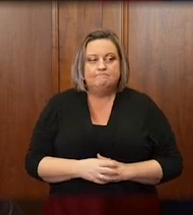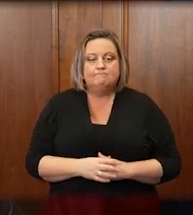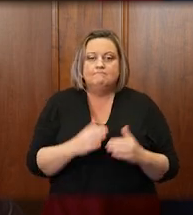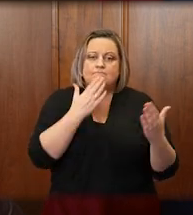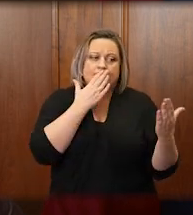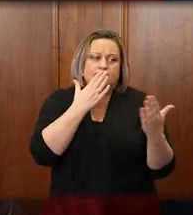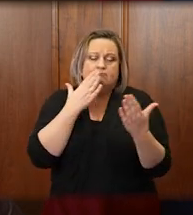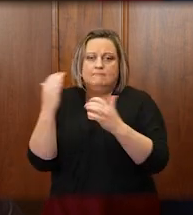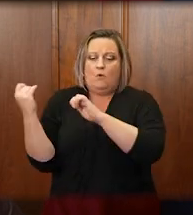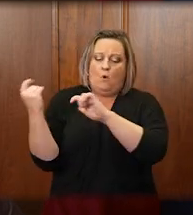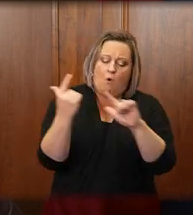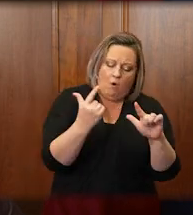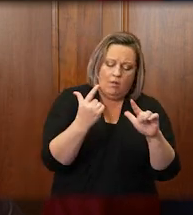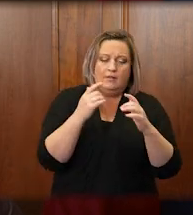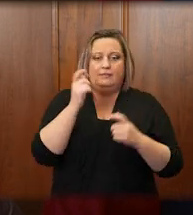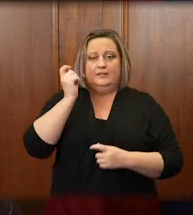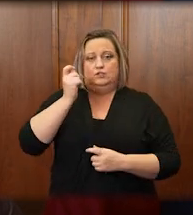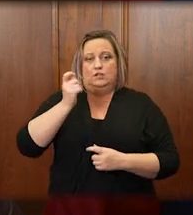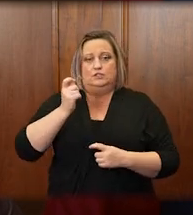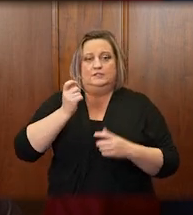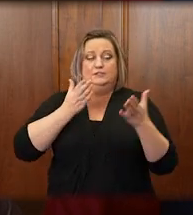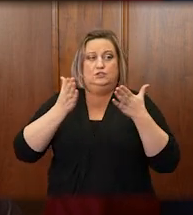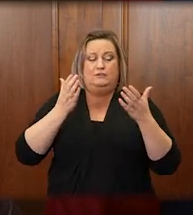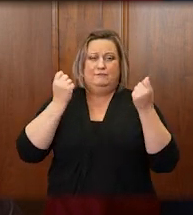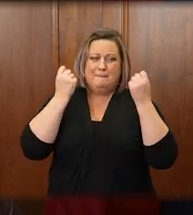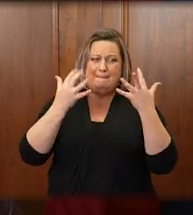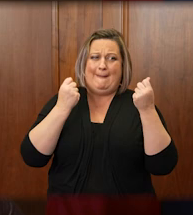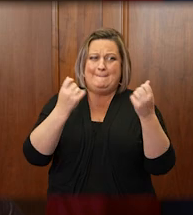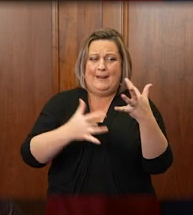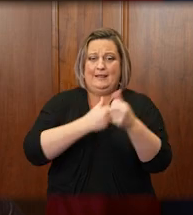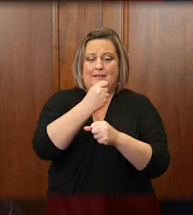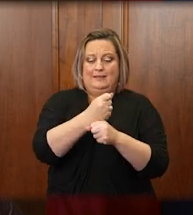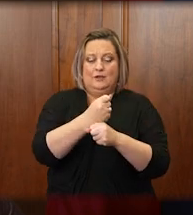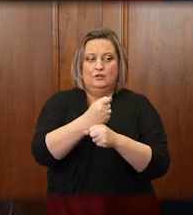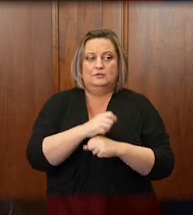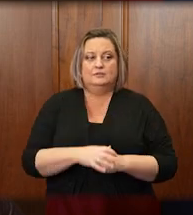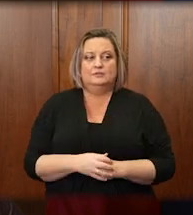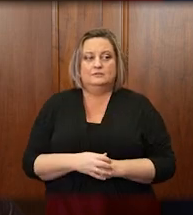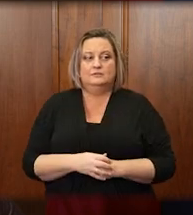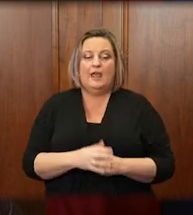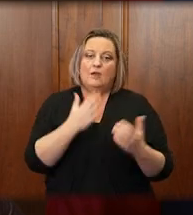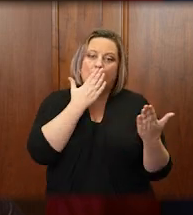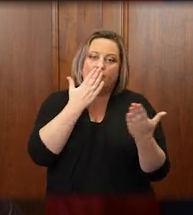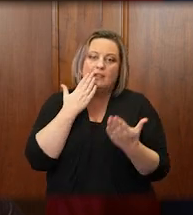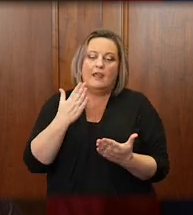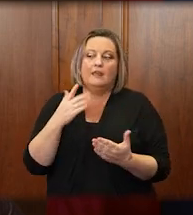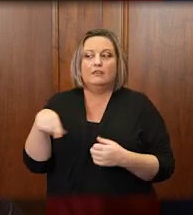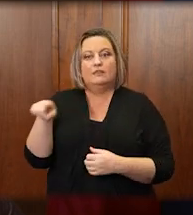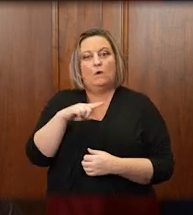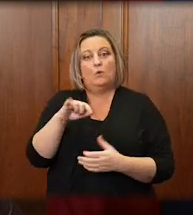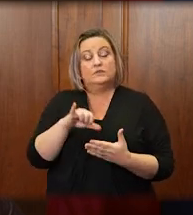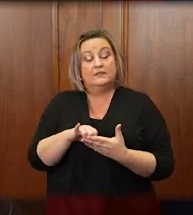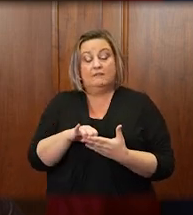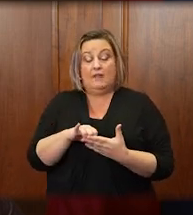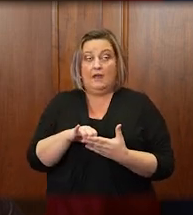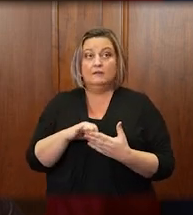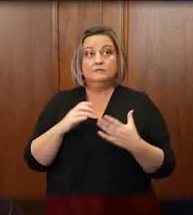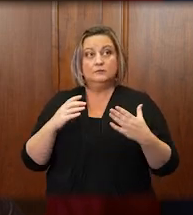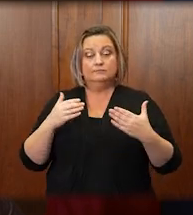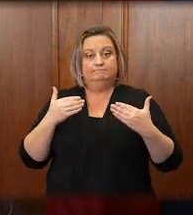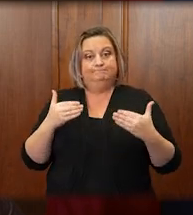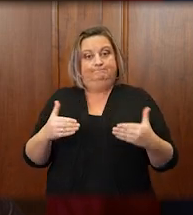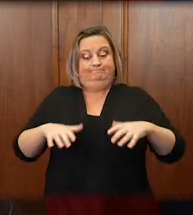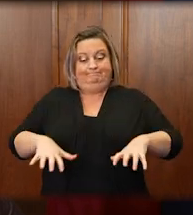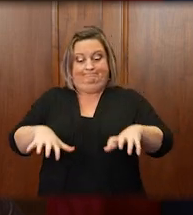thank all of the judges who have served for their many years of faithful service, and we thank all of those who have undertaken to fill their very large shoes